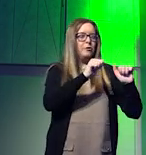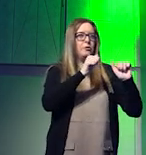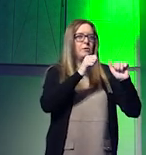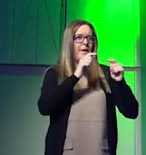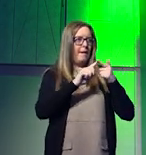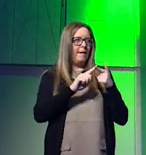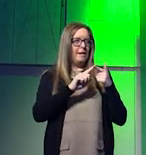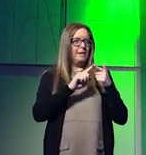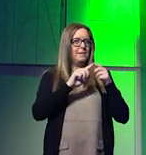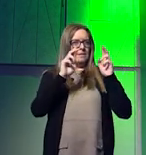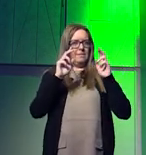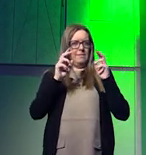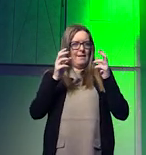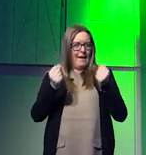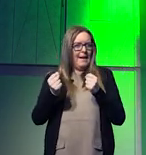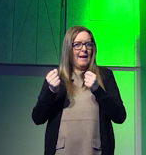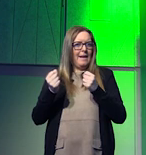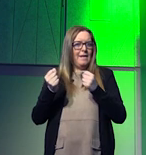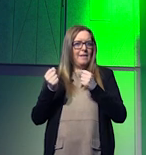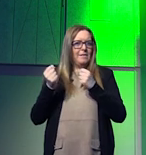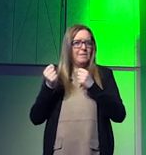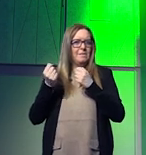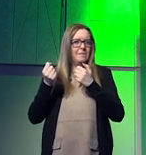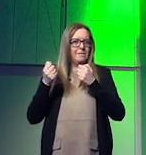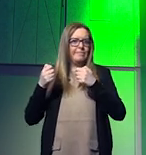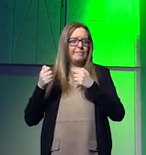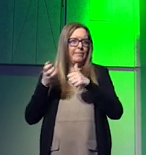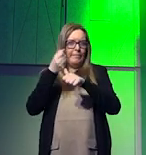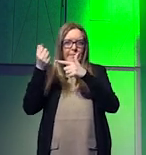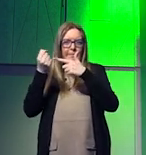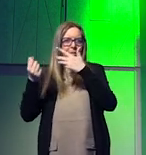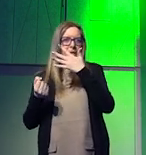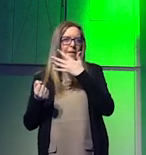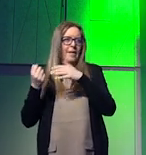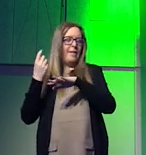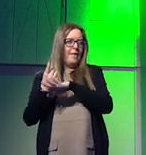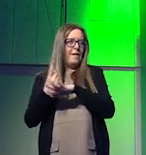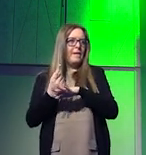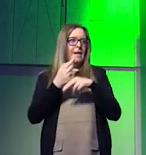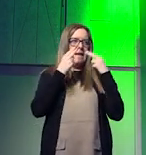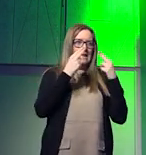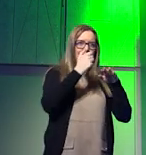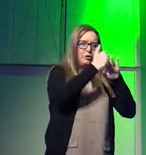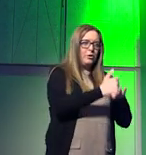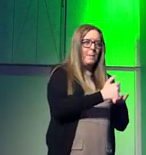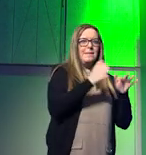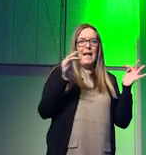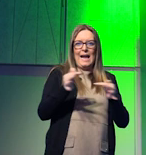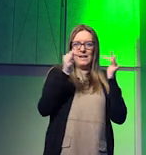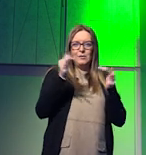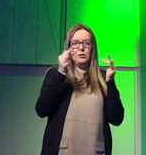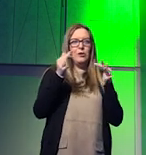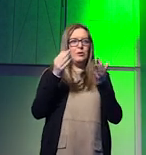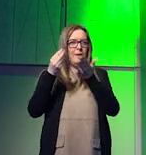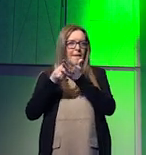instrumentalization or weaponization. Its agricultural economy, its nature-based economy, need to be invested